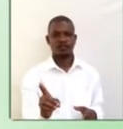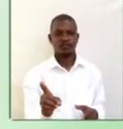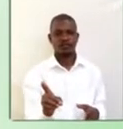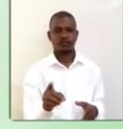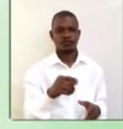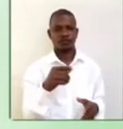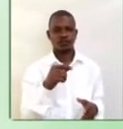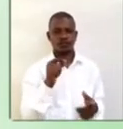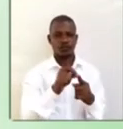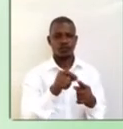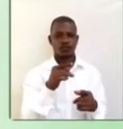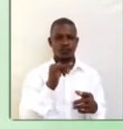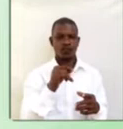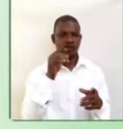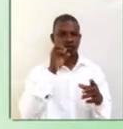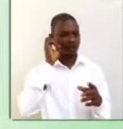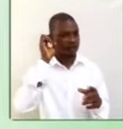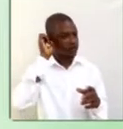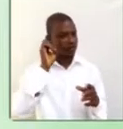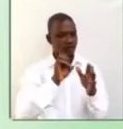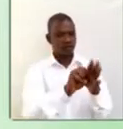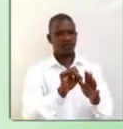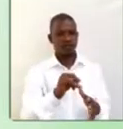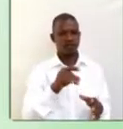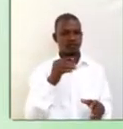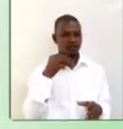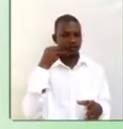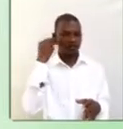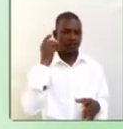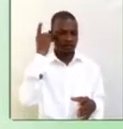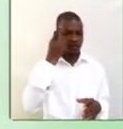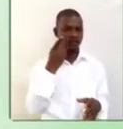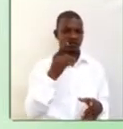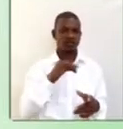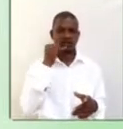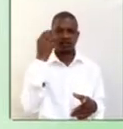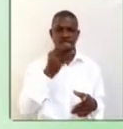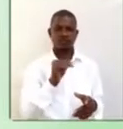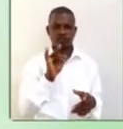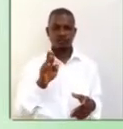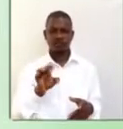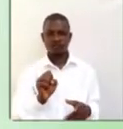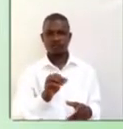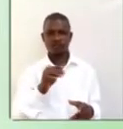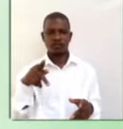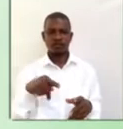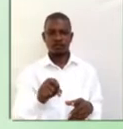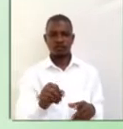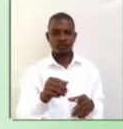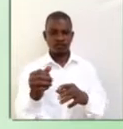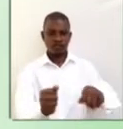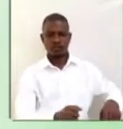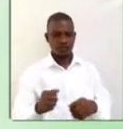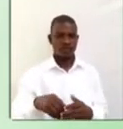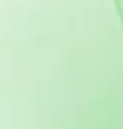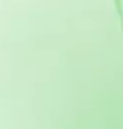Word examples. Daily. Threat. Brittle. Paddle. See you